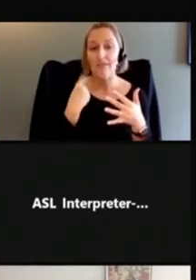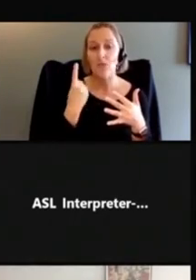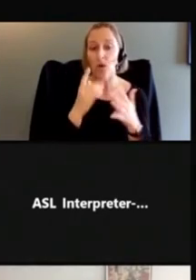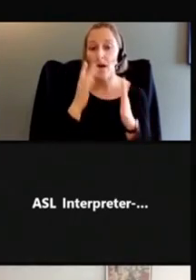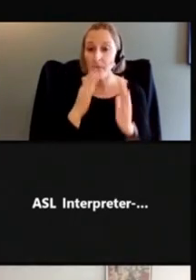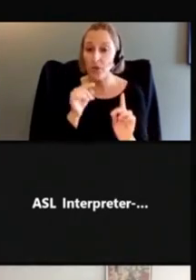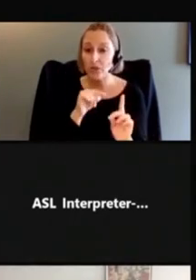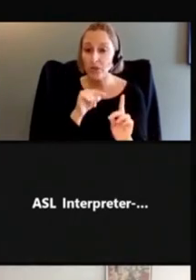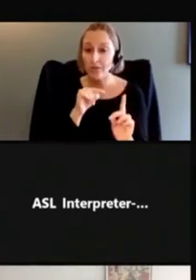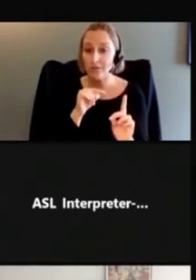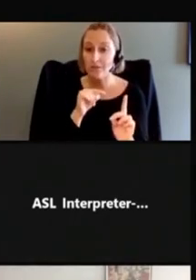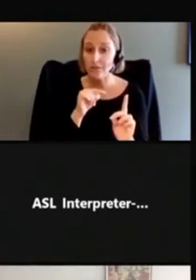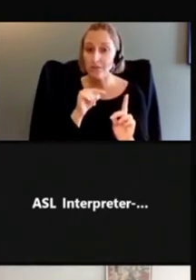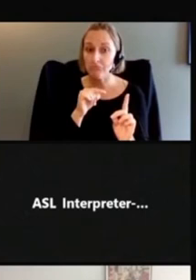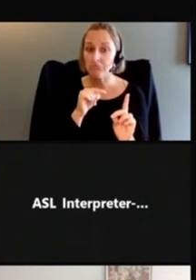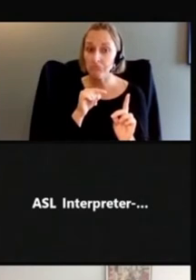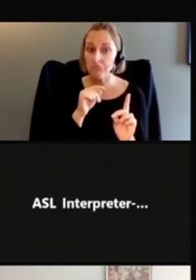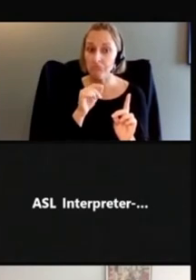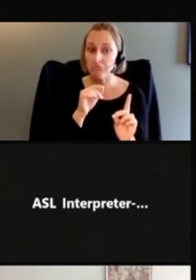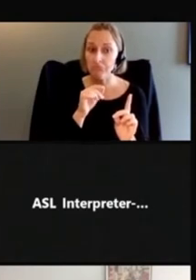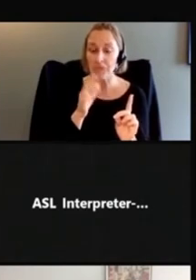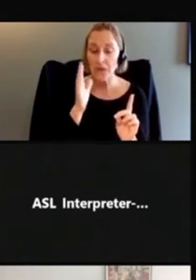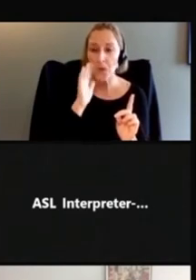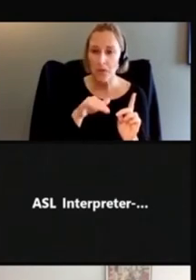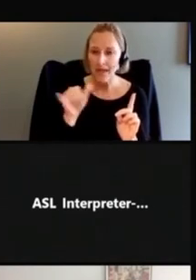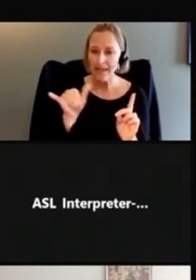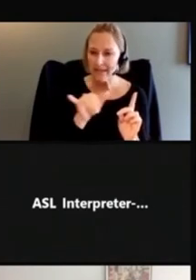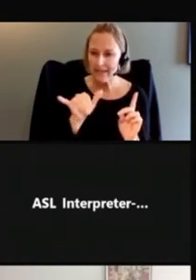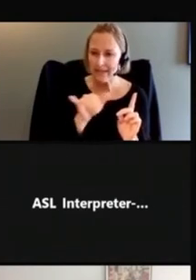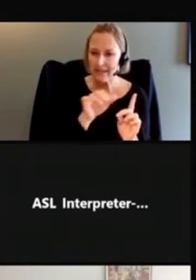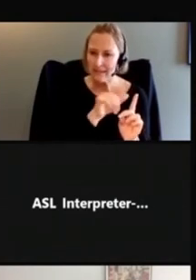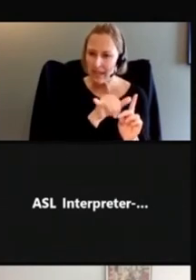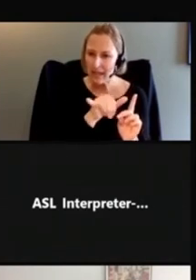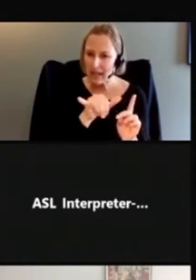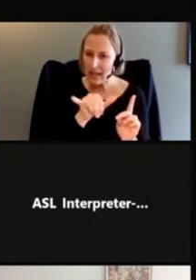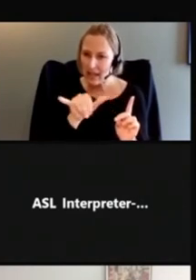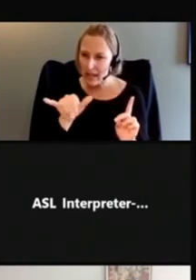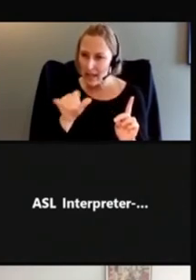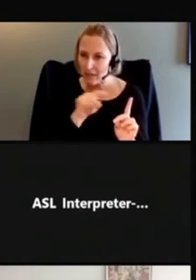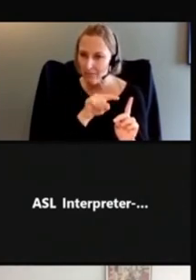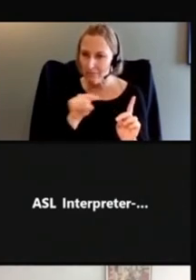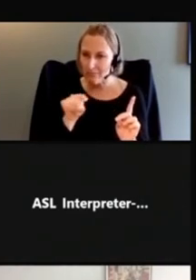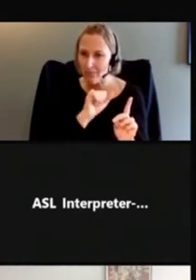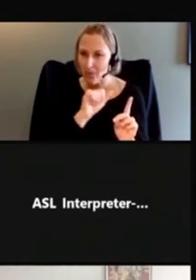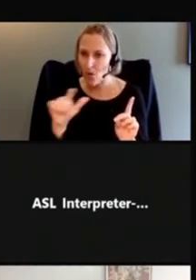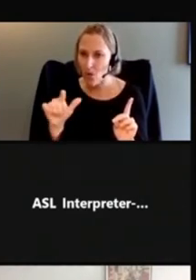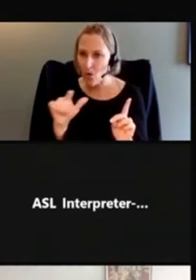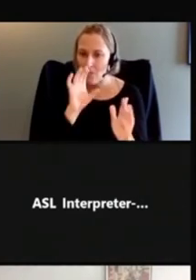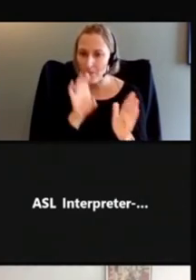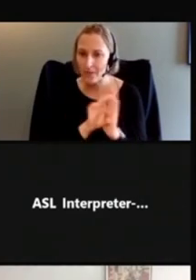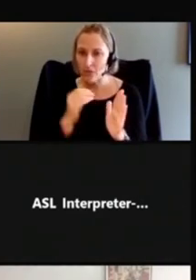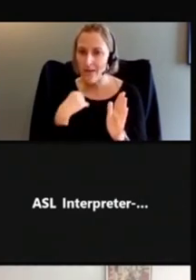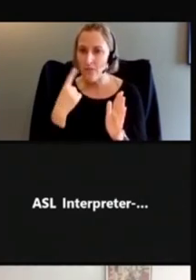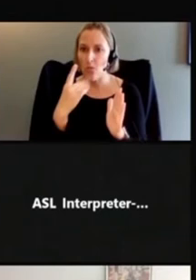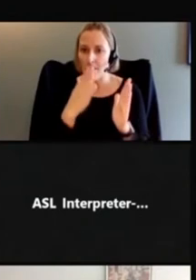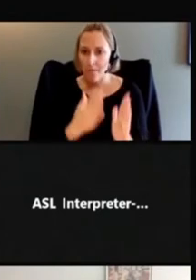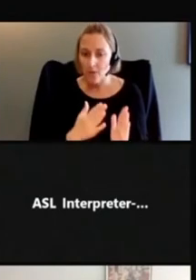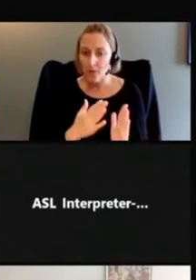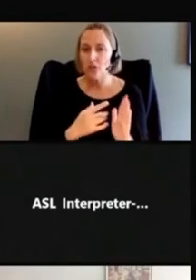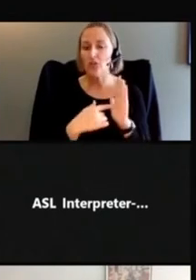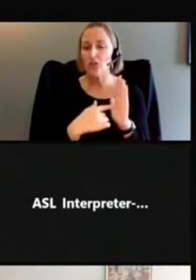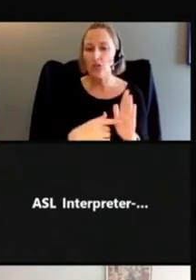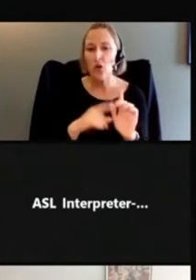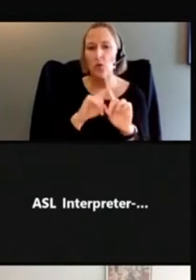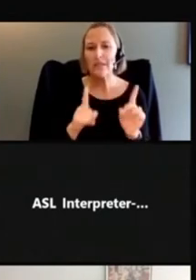who's pretty consistently, you know, it's the same person going through and showing all of the different symptoms that they may be